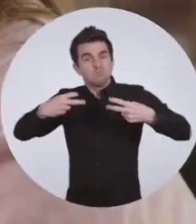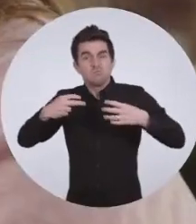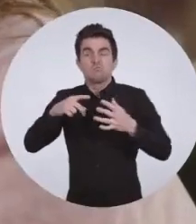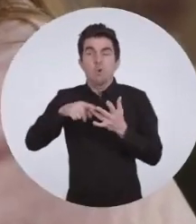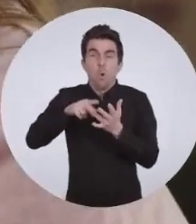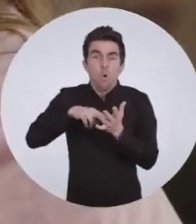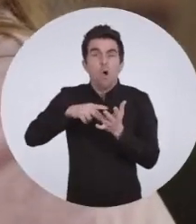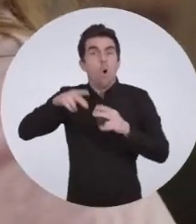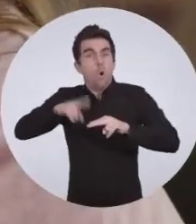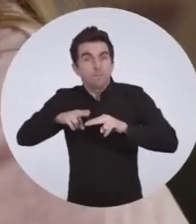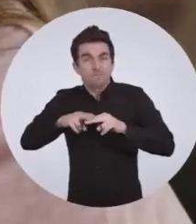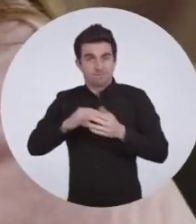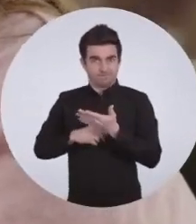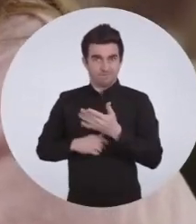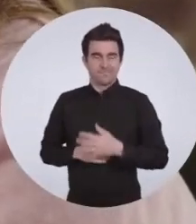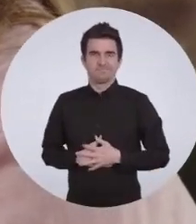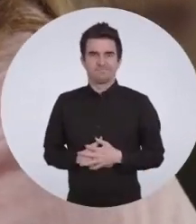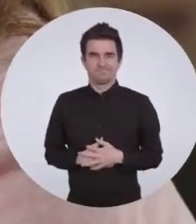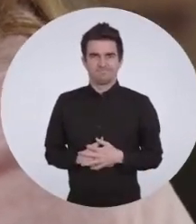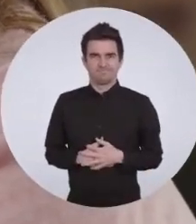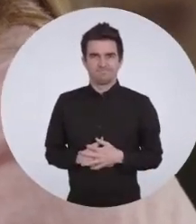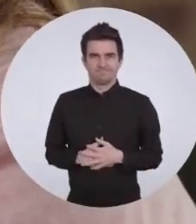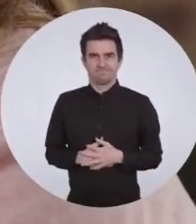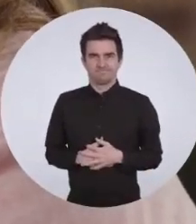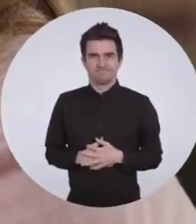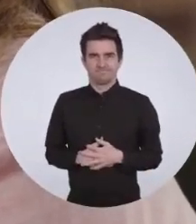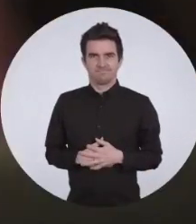And to turn closed caption on or off.